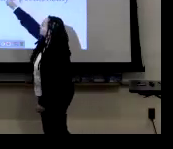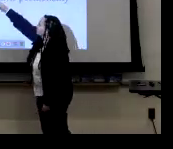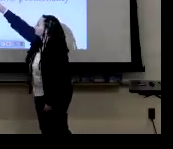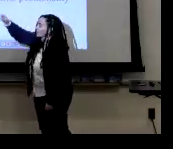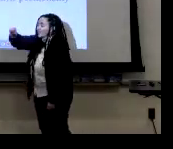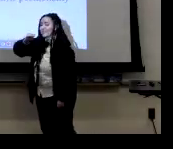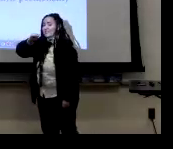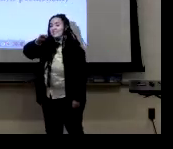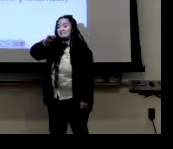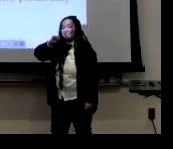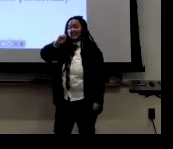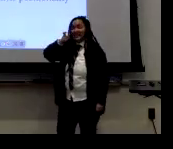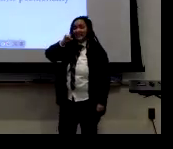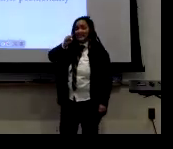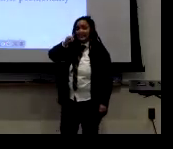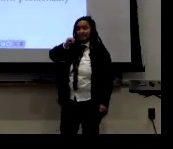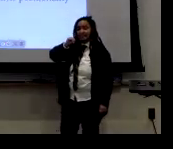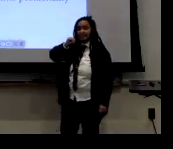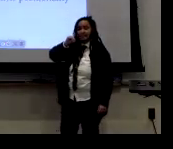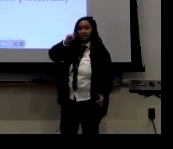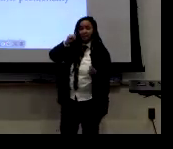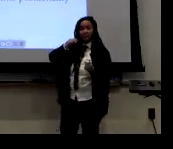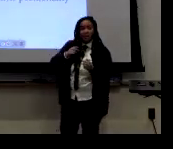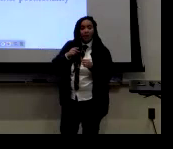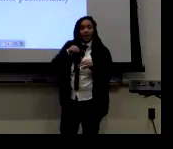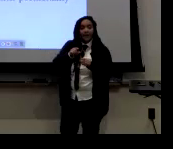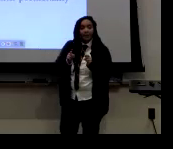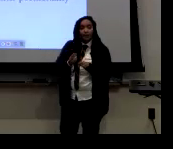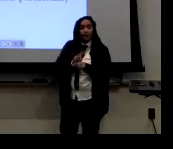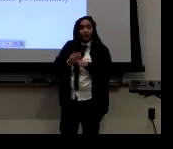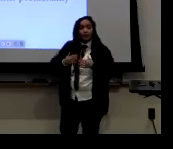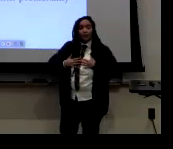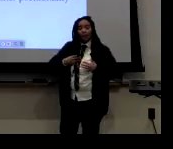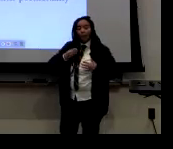There's genderism. And there's sexism.